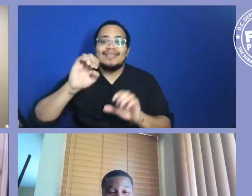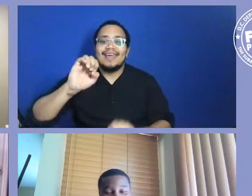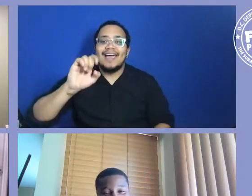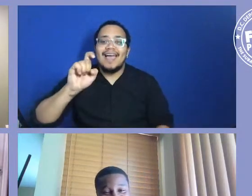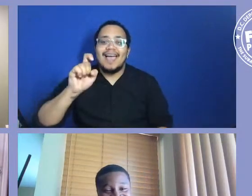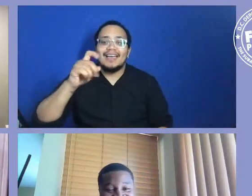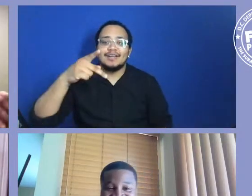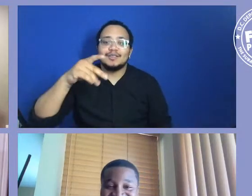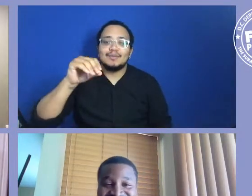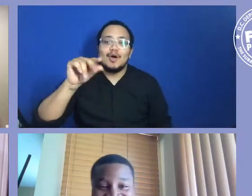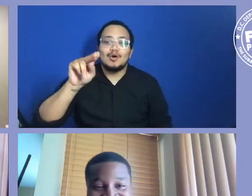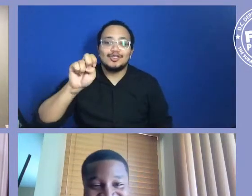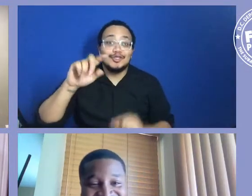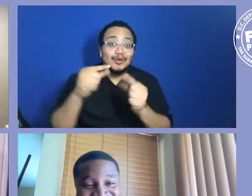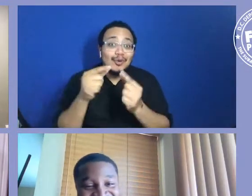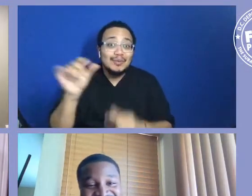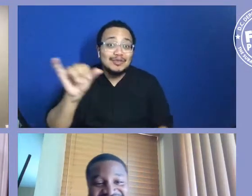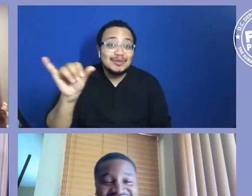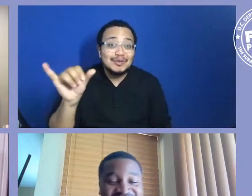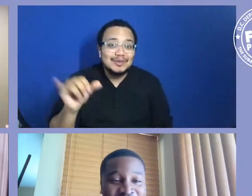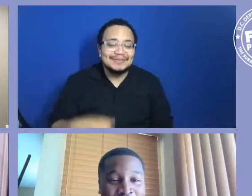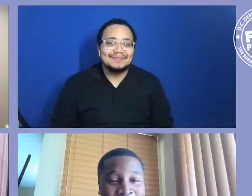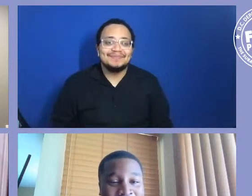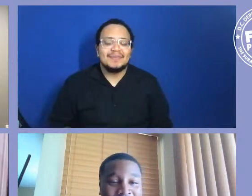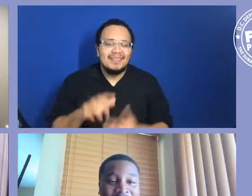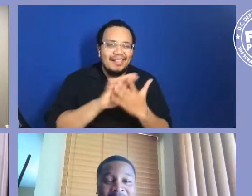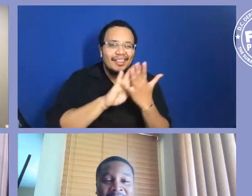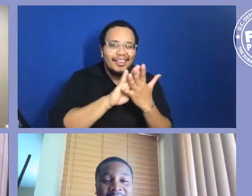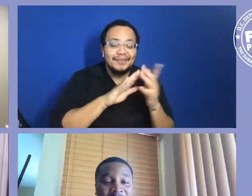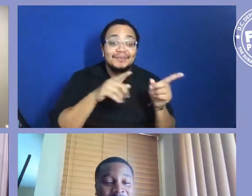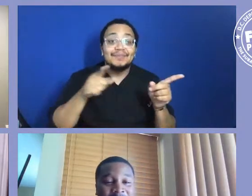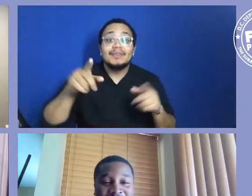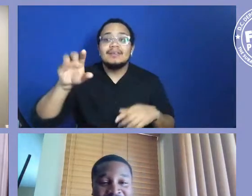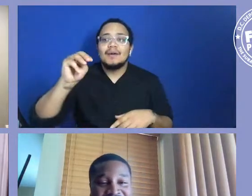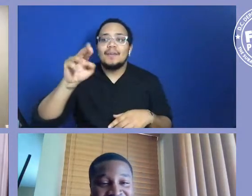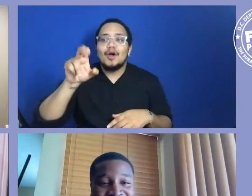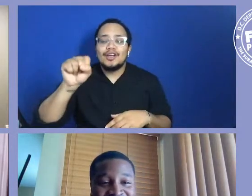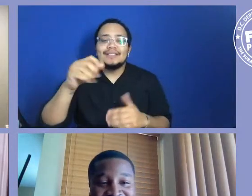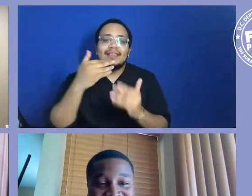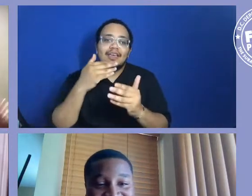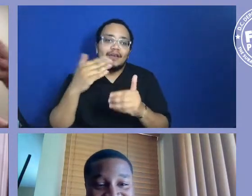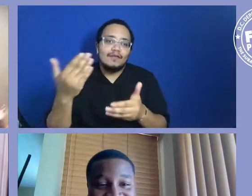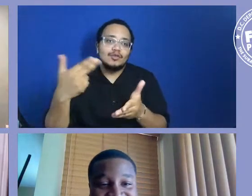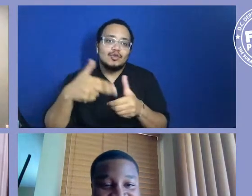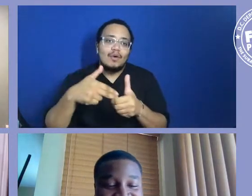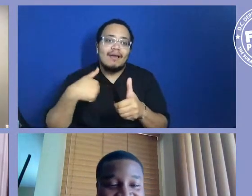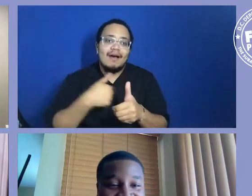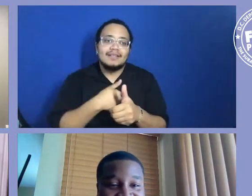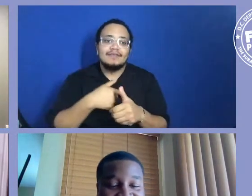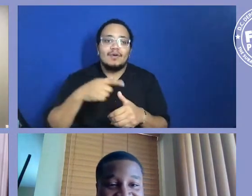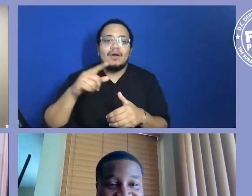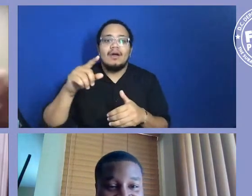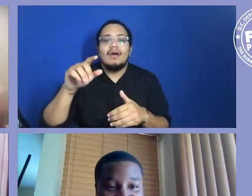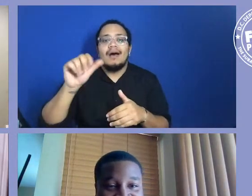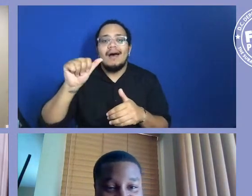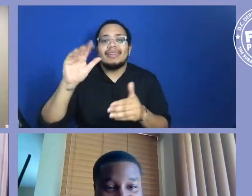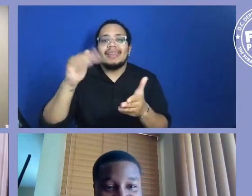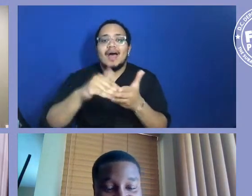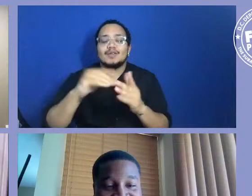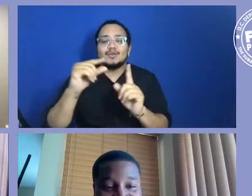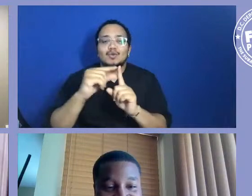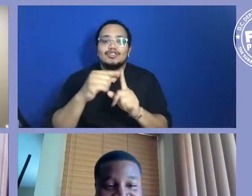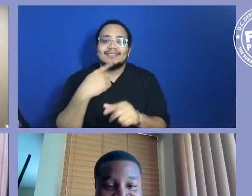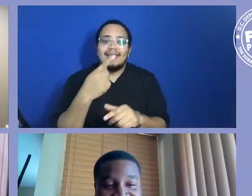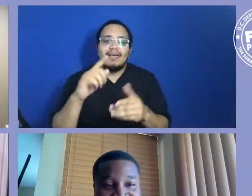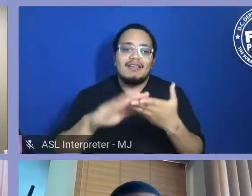Awesome, awesome, awesome. Thank you for joining us. And there's a thousand words telling the community story. Again, my name is Cook. And if you want,